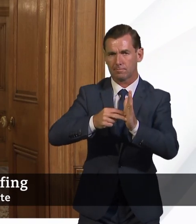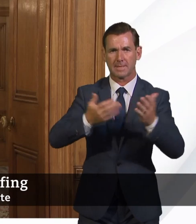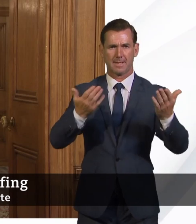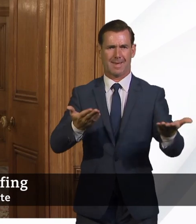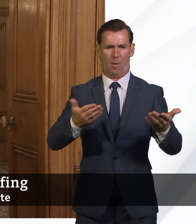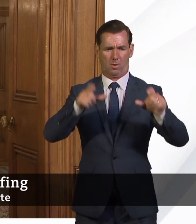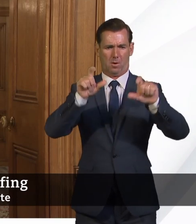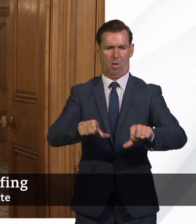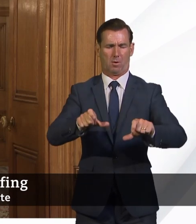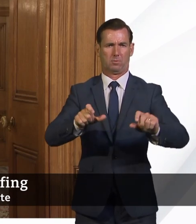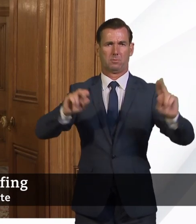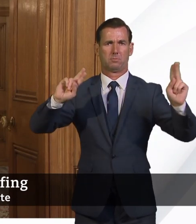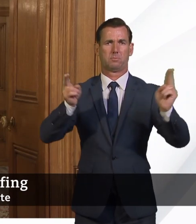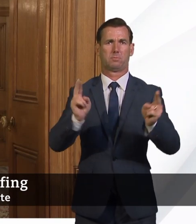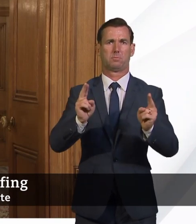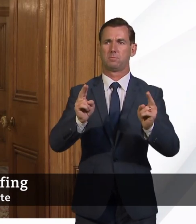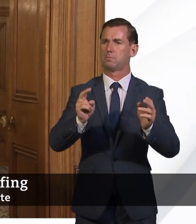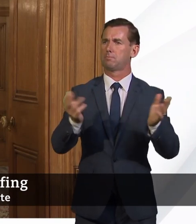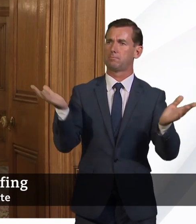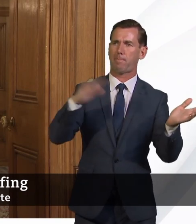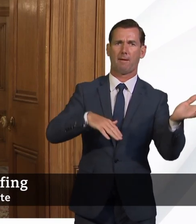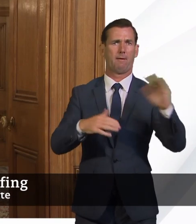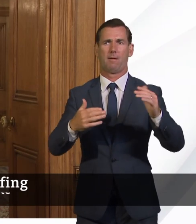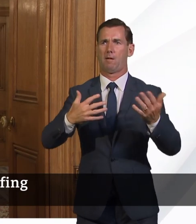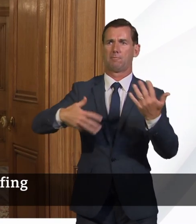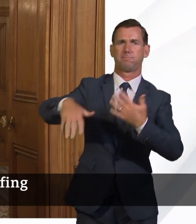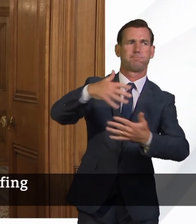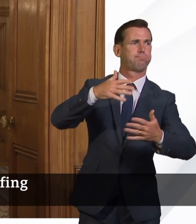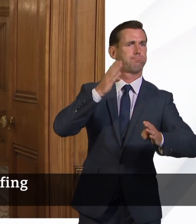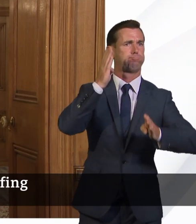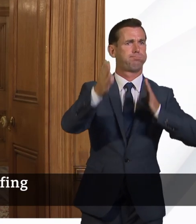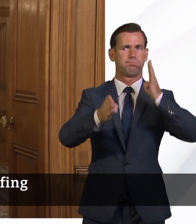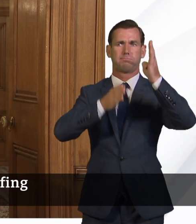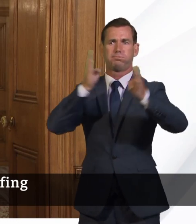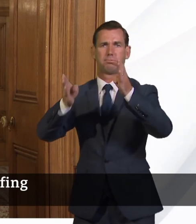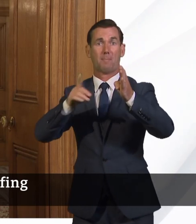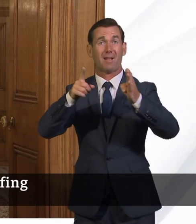we must not forget this insidious virus is still a threat.